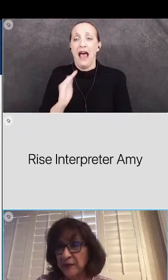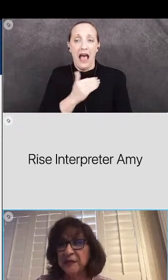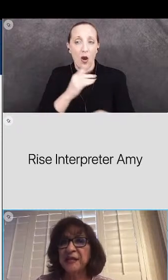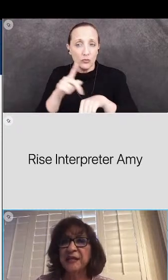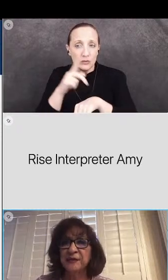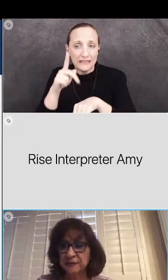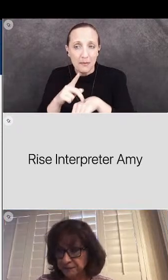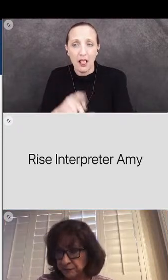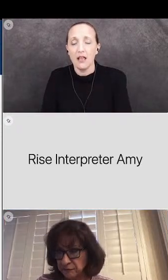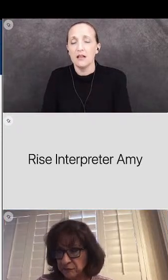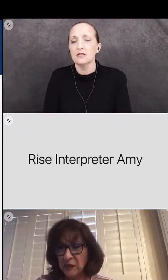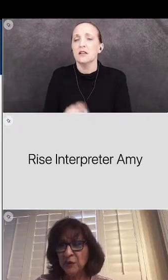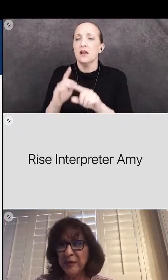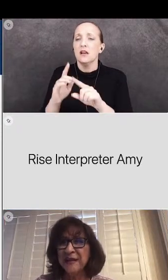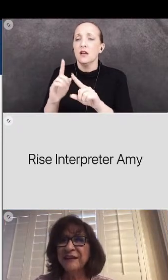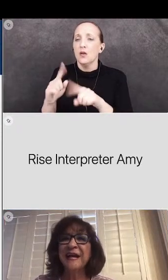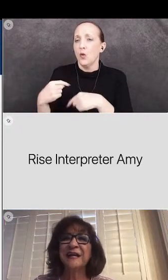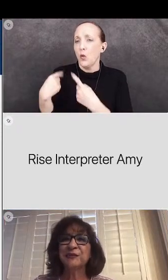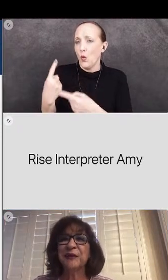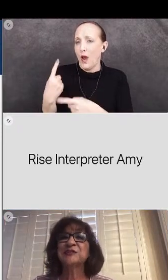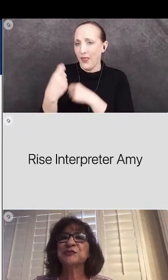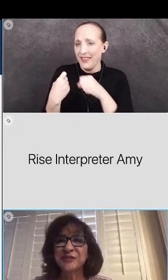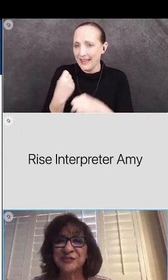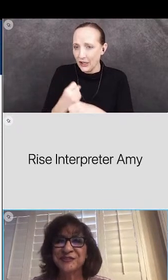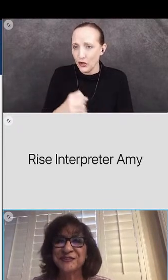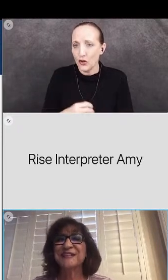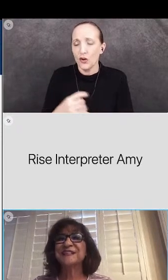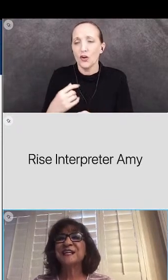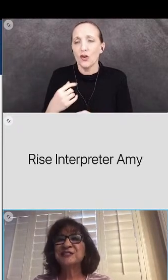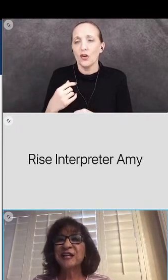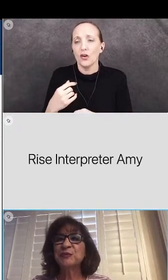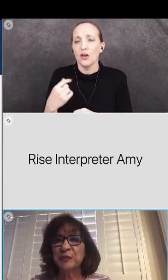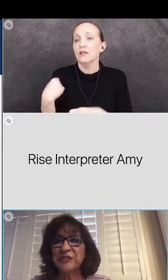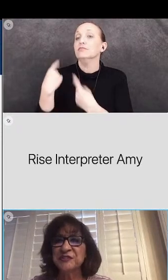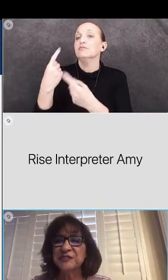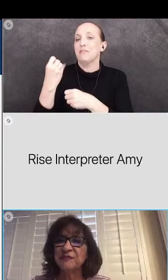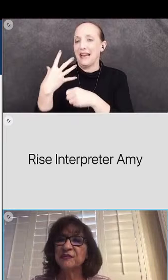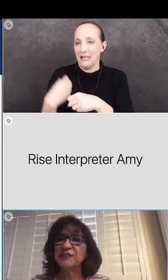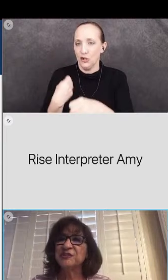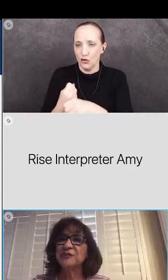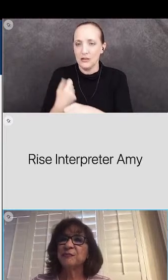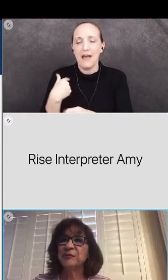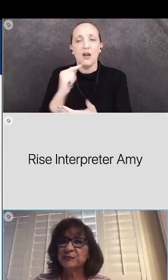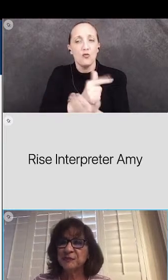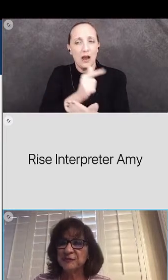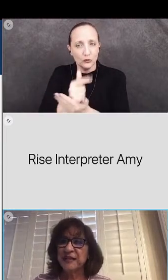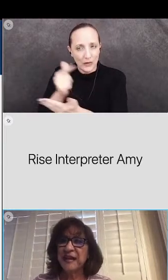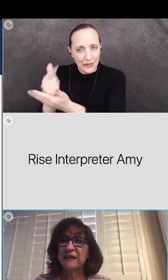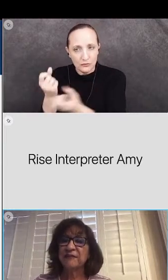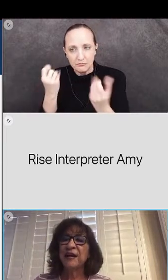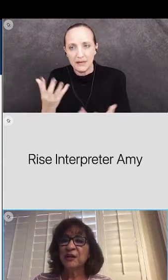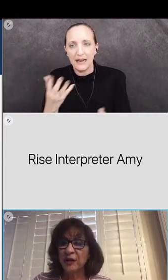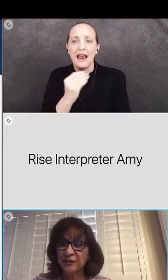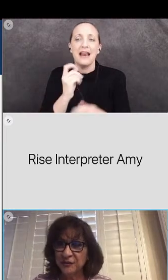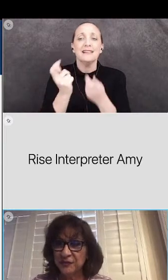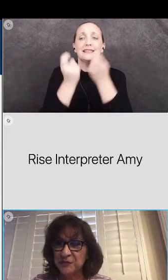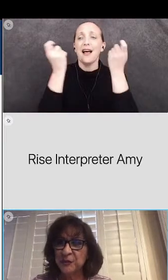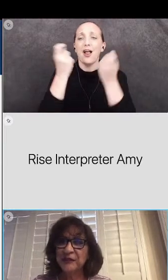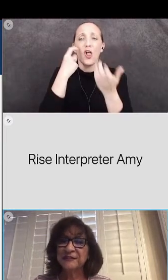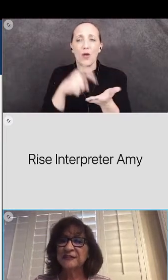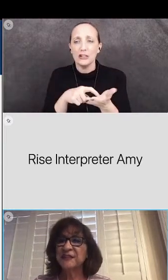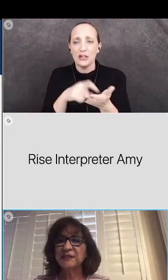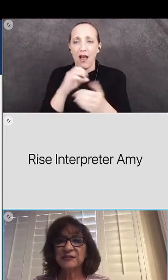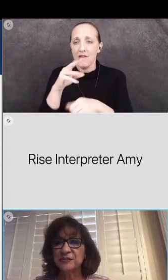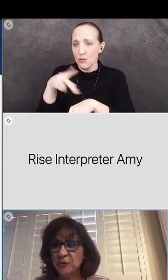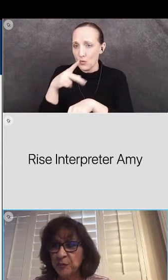and down throughout the year. We have had graduations and celebrations of the people, principals that have gone